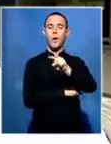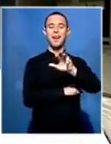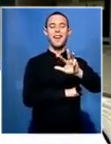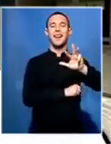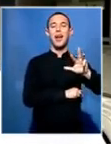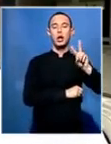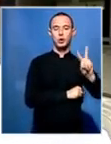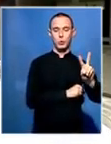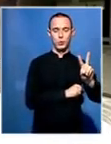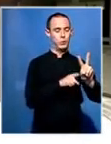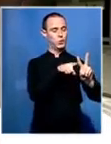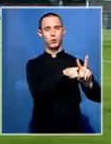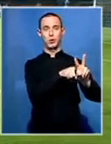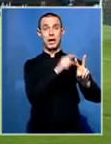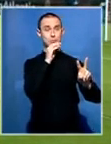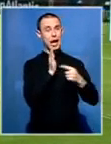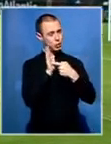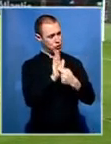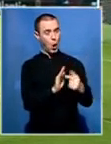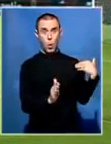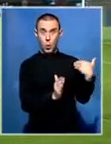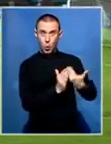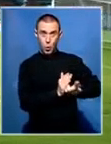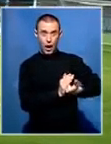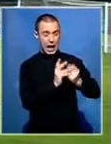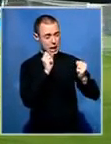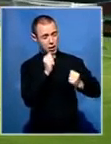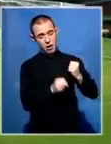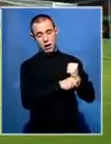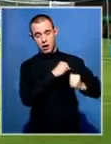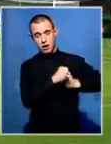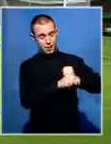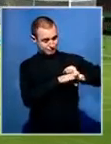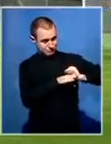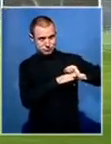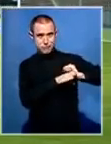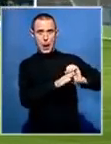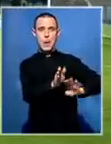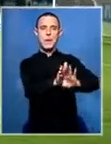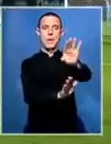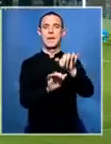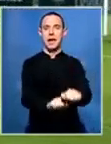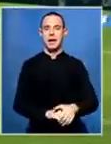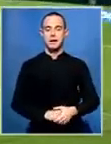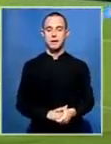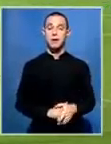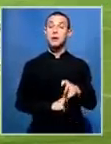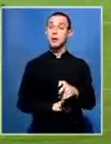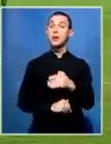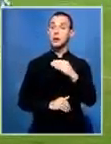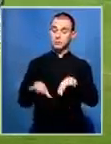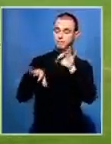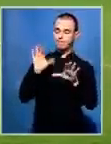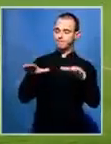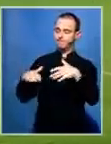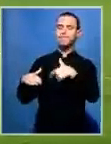It took years to build a very strong team. Coach Mishaba selected a fairly inexperienced team for the tournament. Despite their premature exit